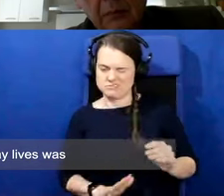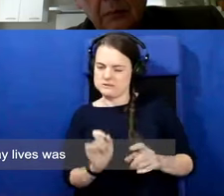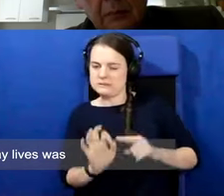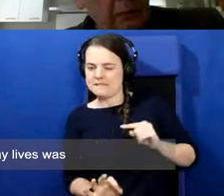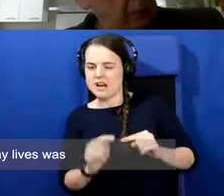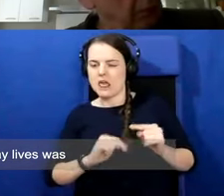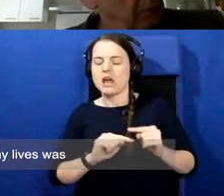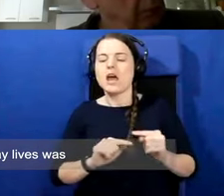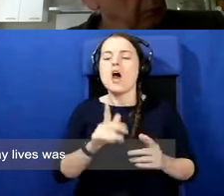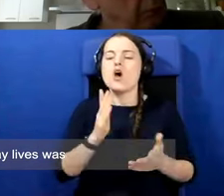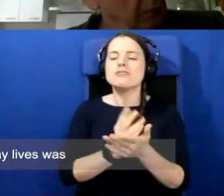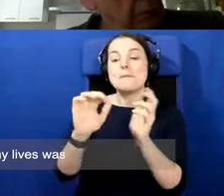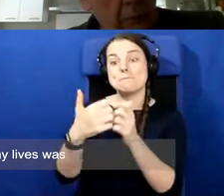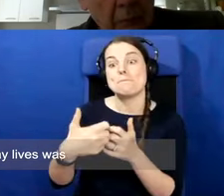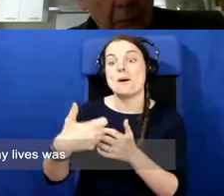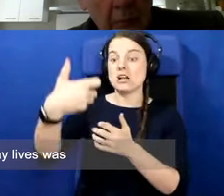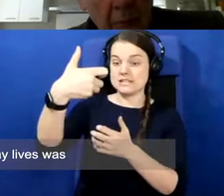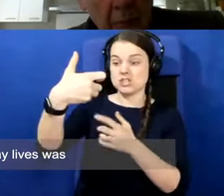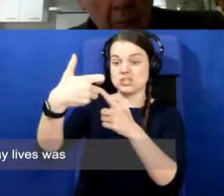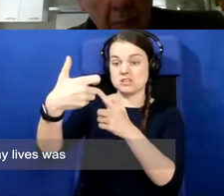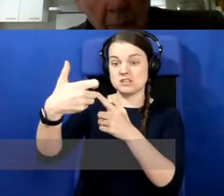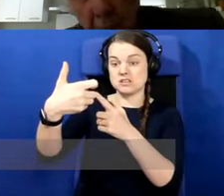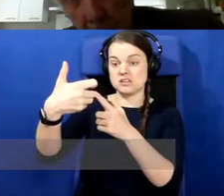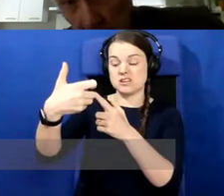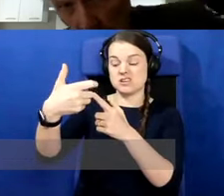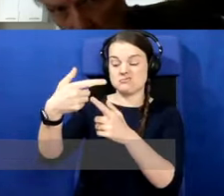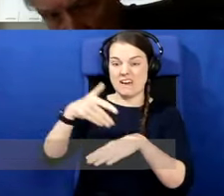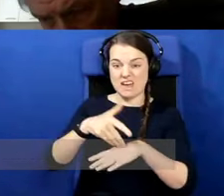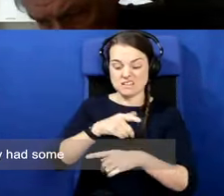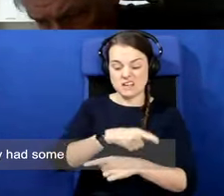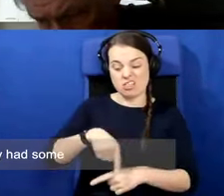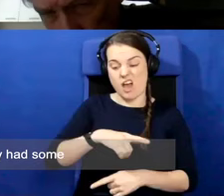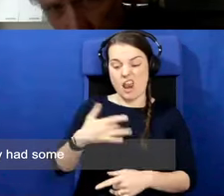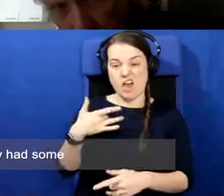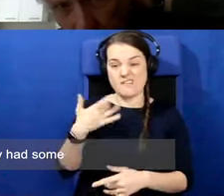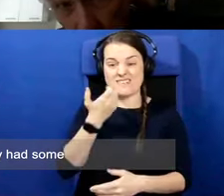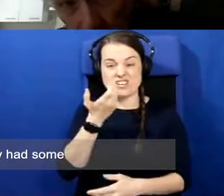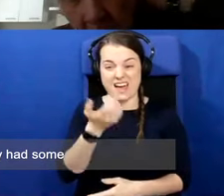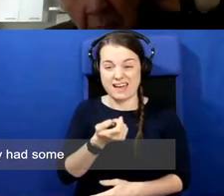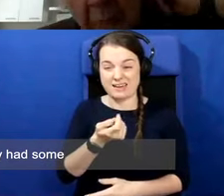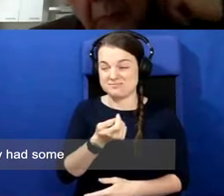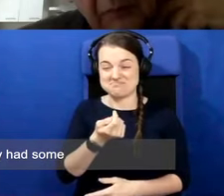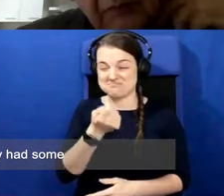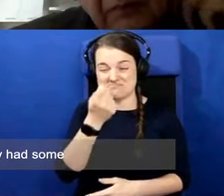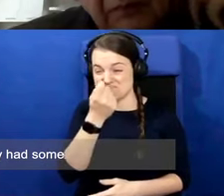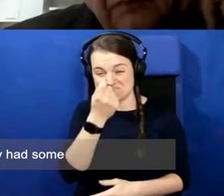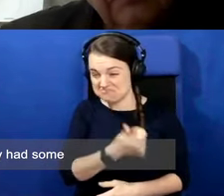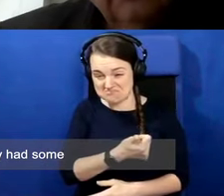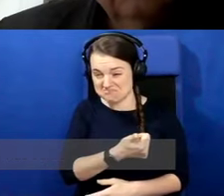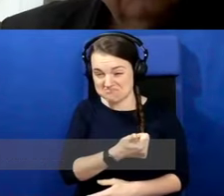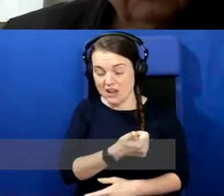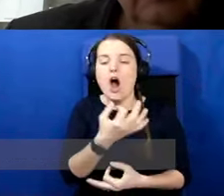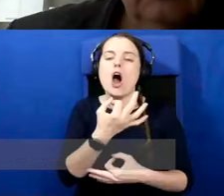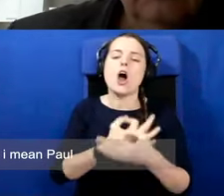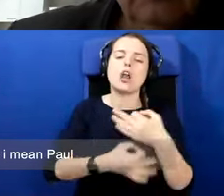partition on their everyday lives was actually relatively minor, unless they had some kind